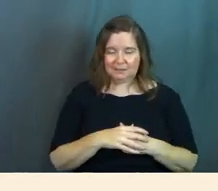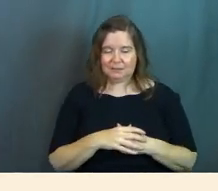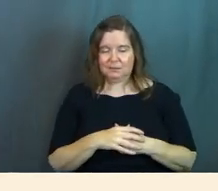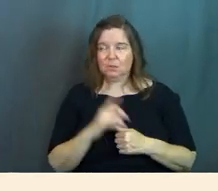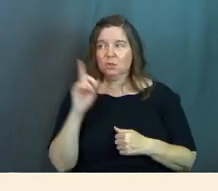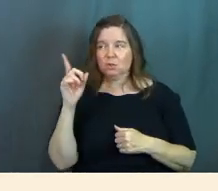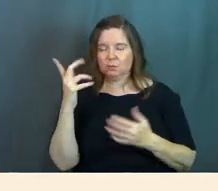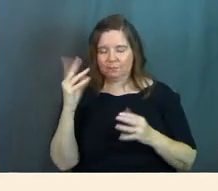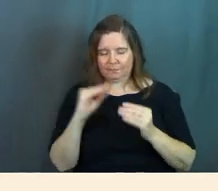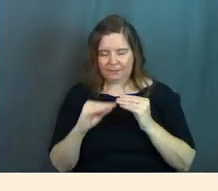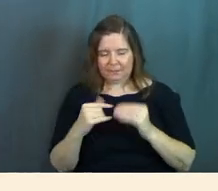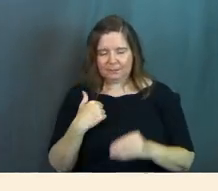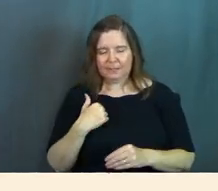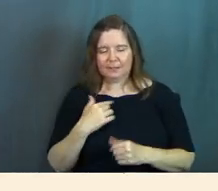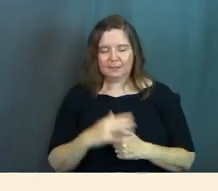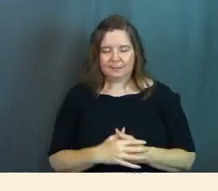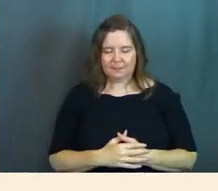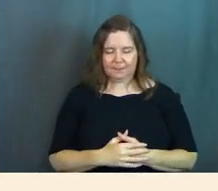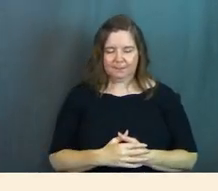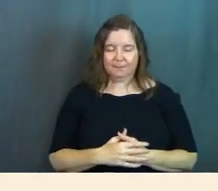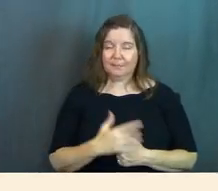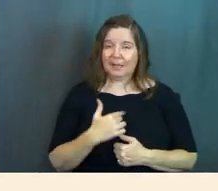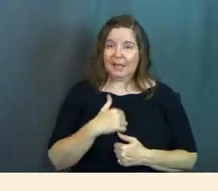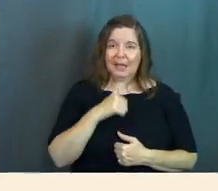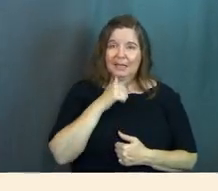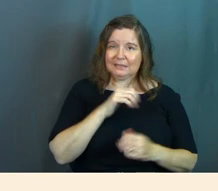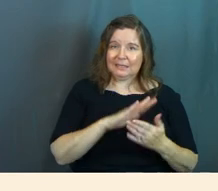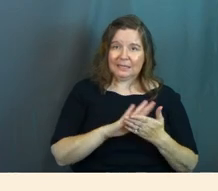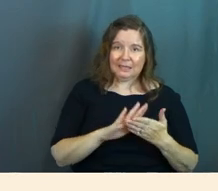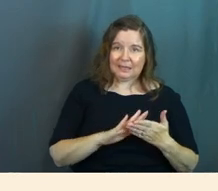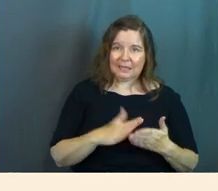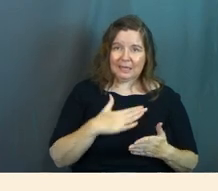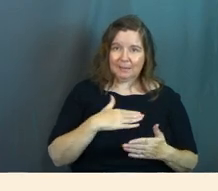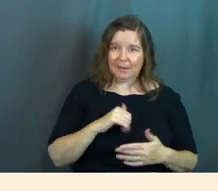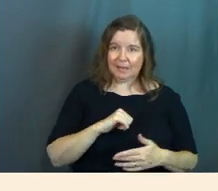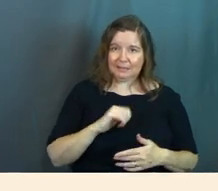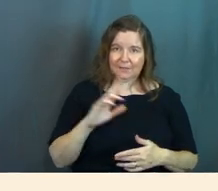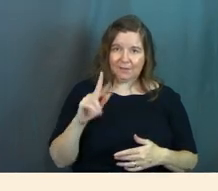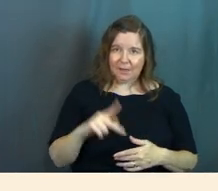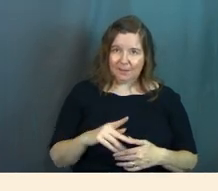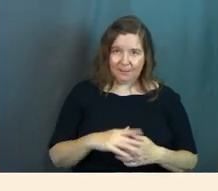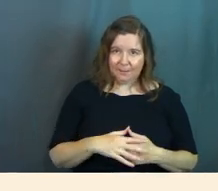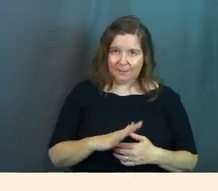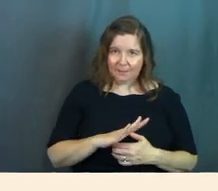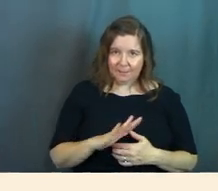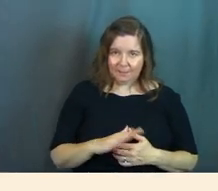You fixed me. I didn't clean myself up.